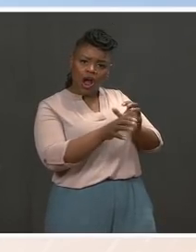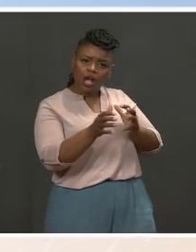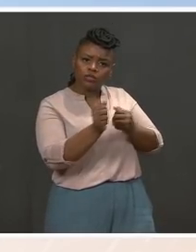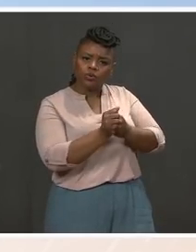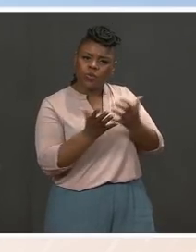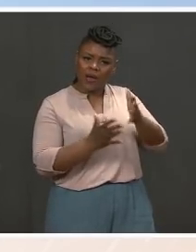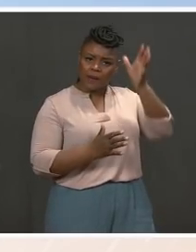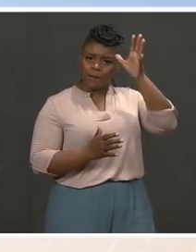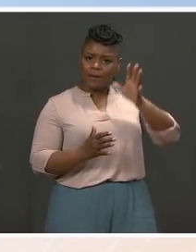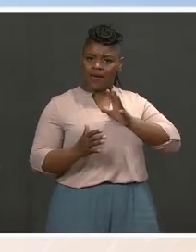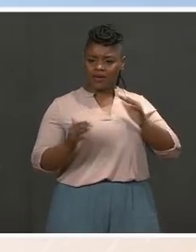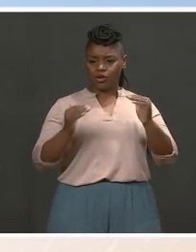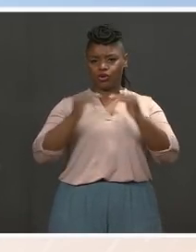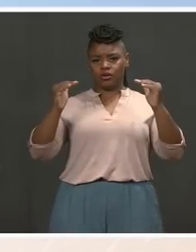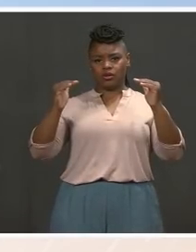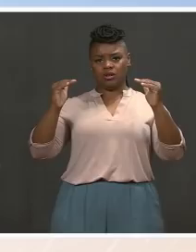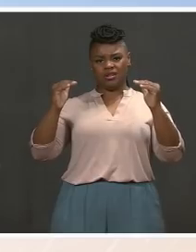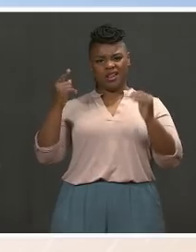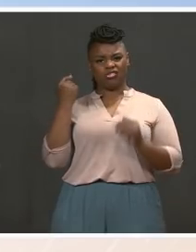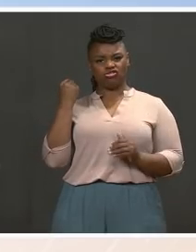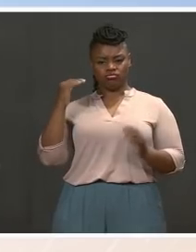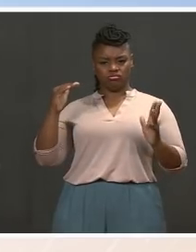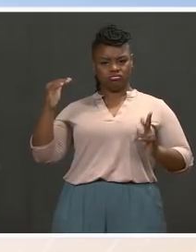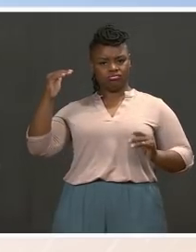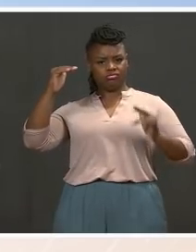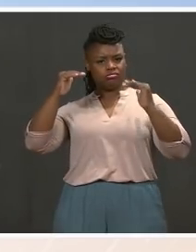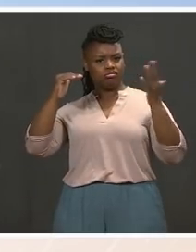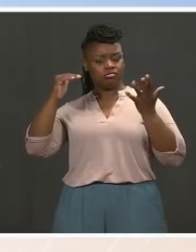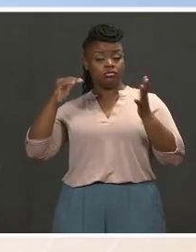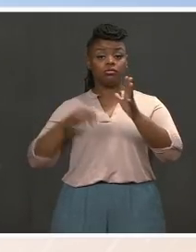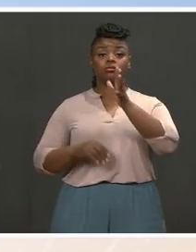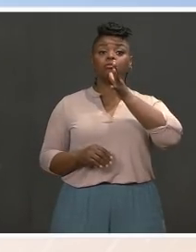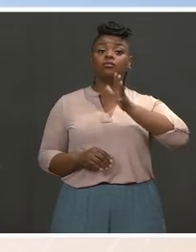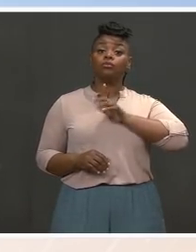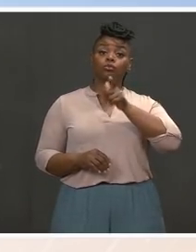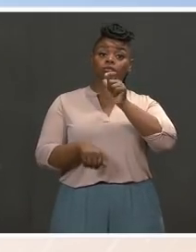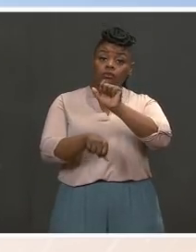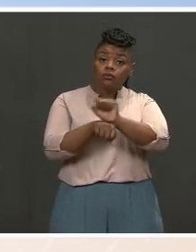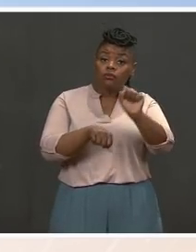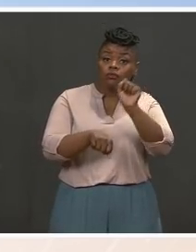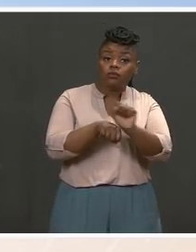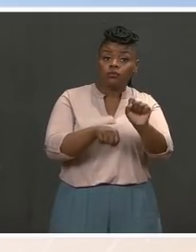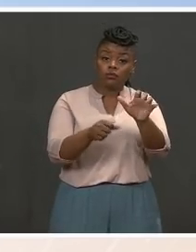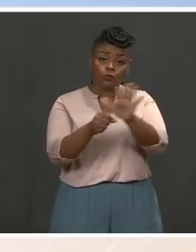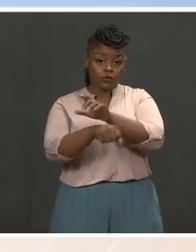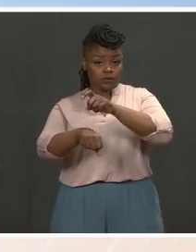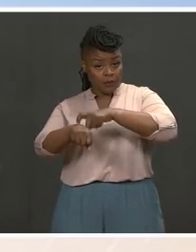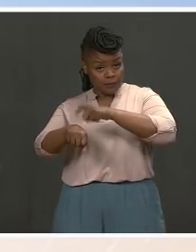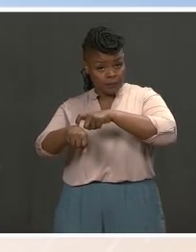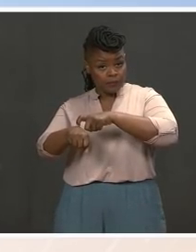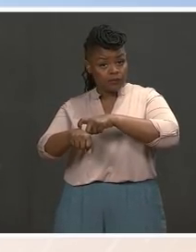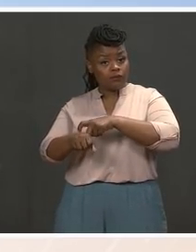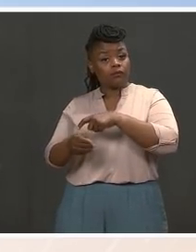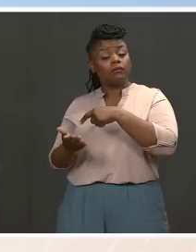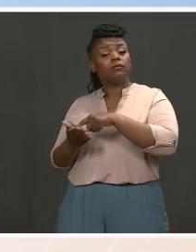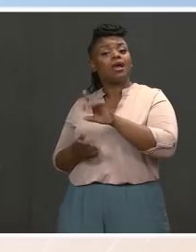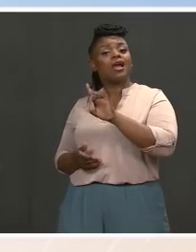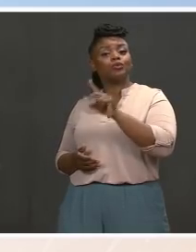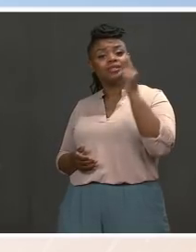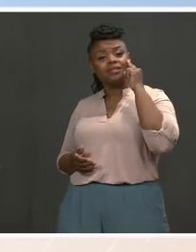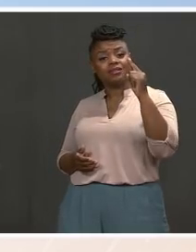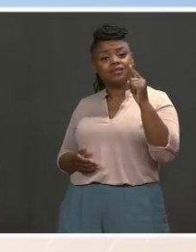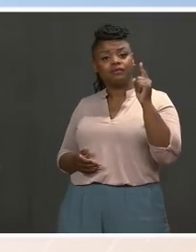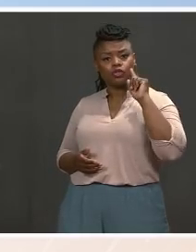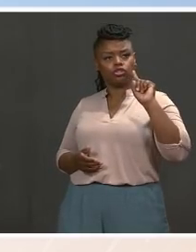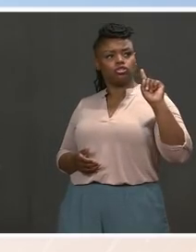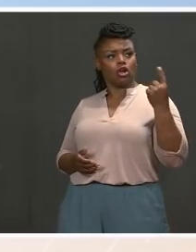Women working full-time year-round are typically paid just 82 cents for every dollar paid to men. It's a reminder of